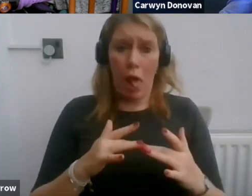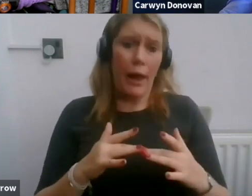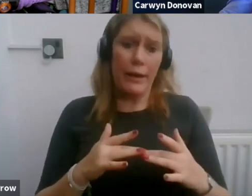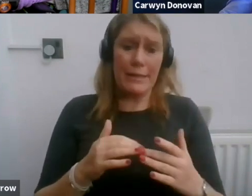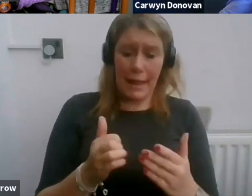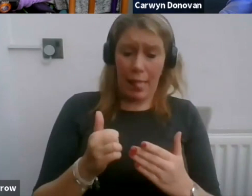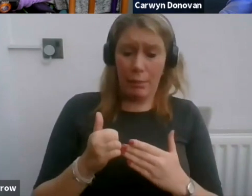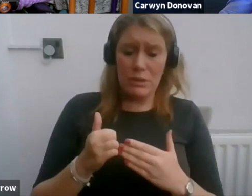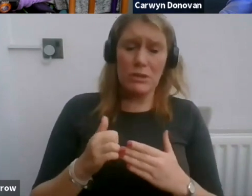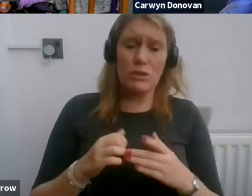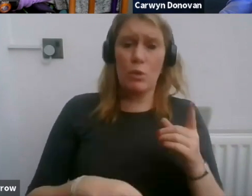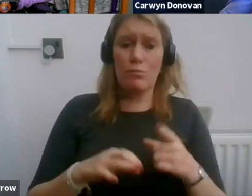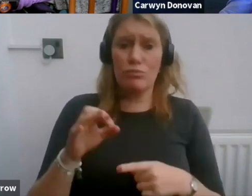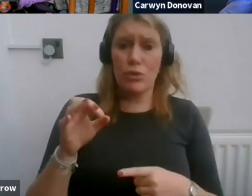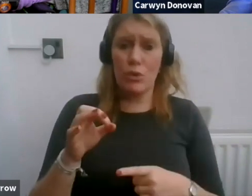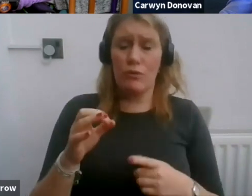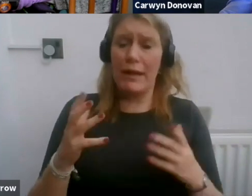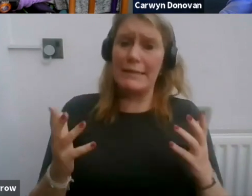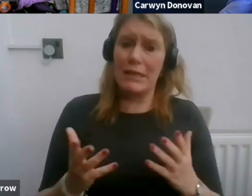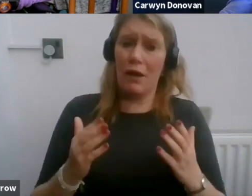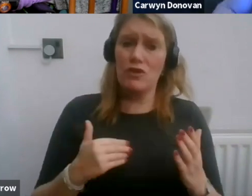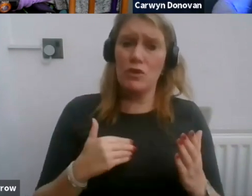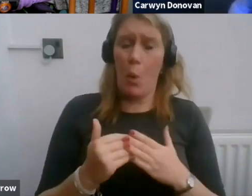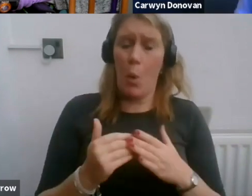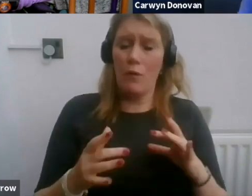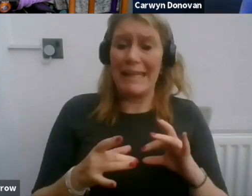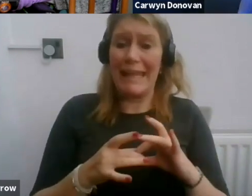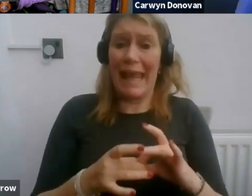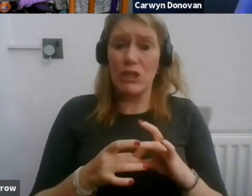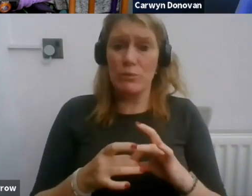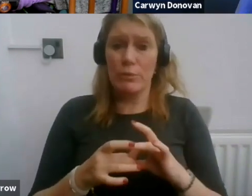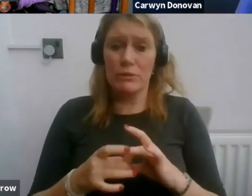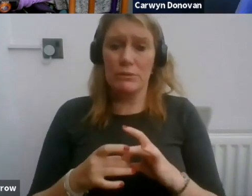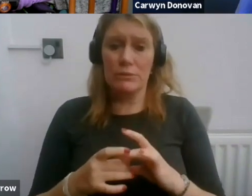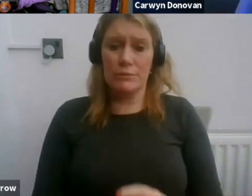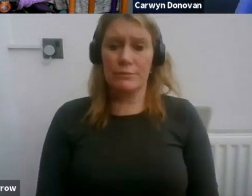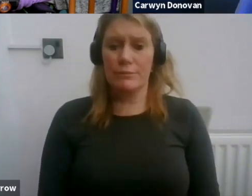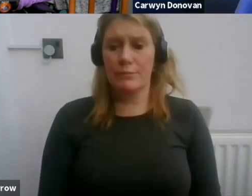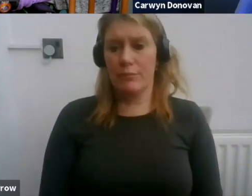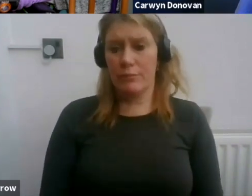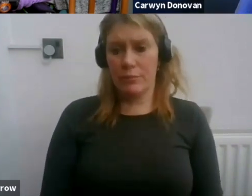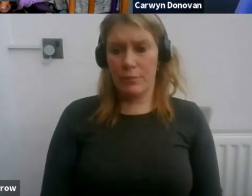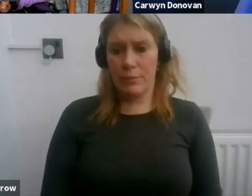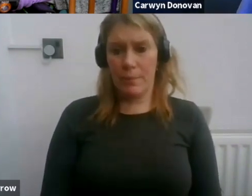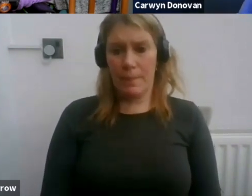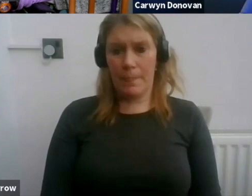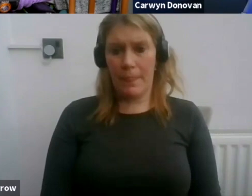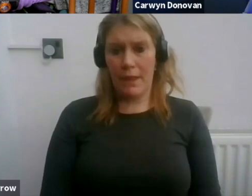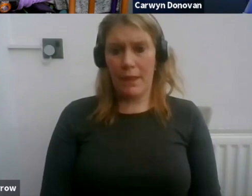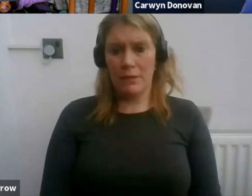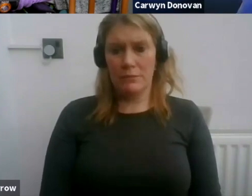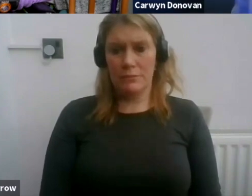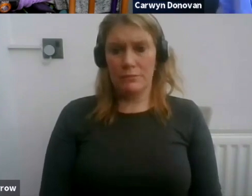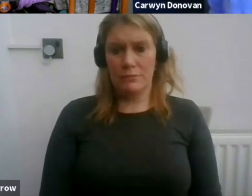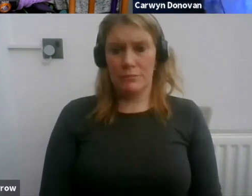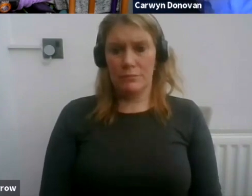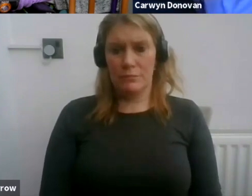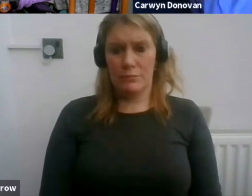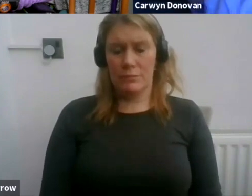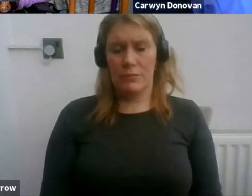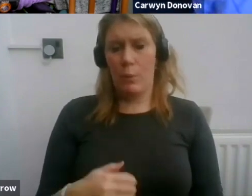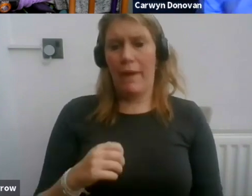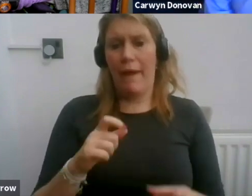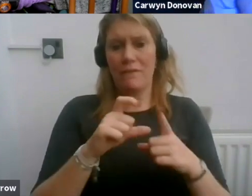definitely encouraged more engagement. Definitely covered more engagement. We've got digital